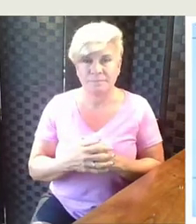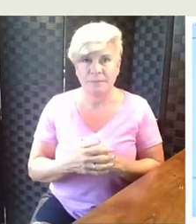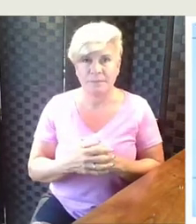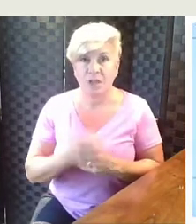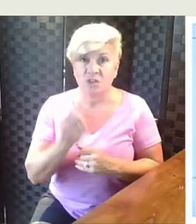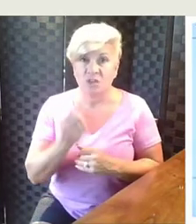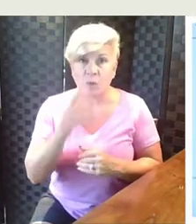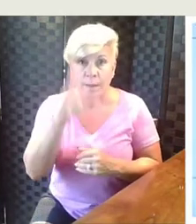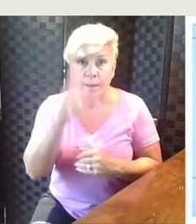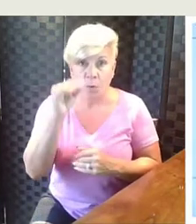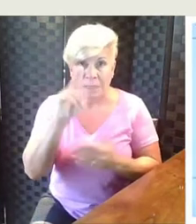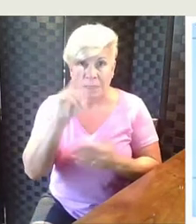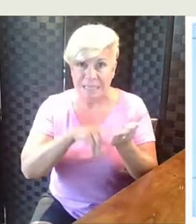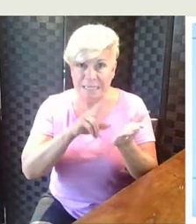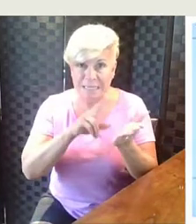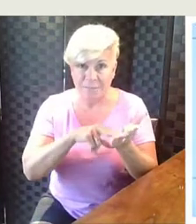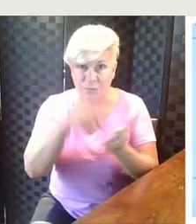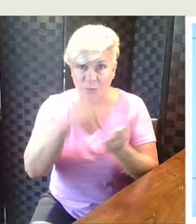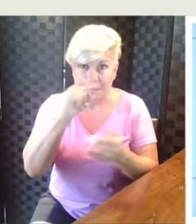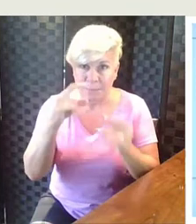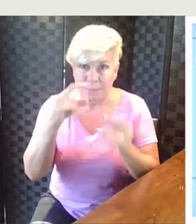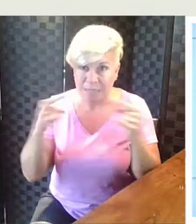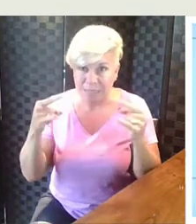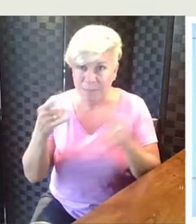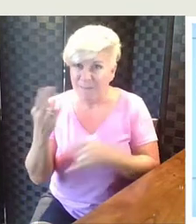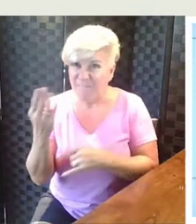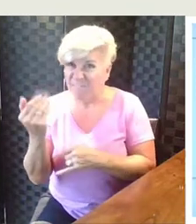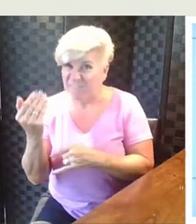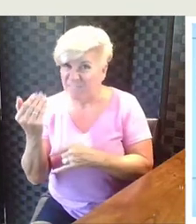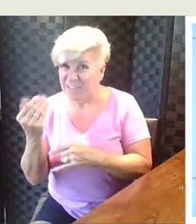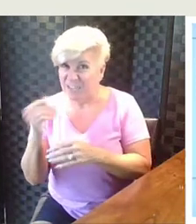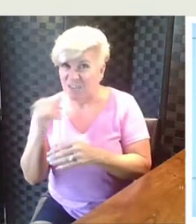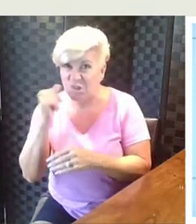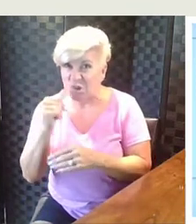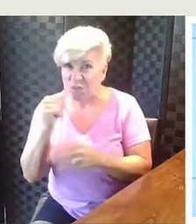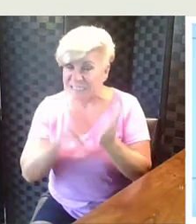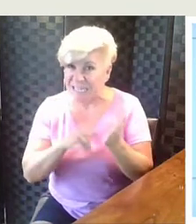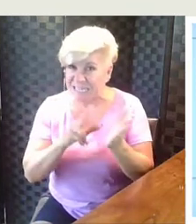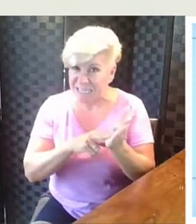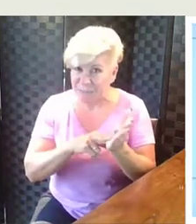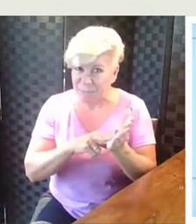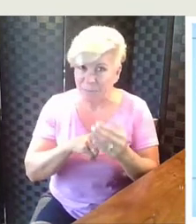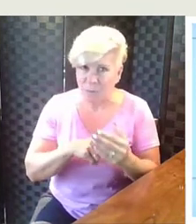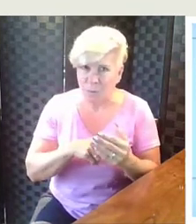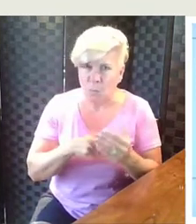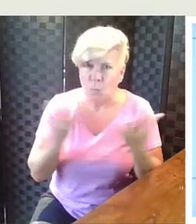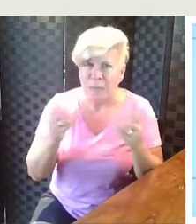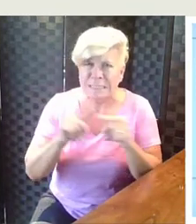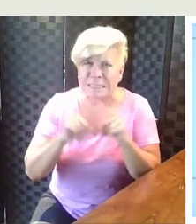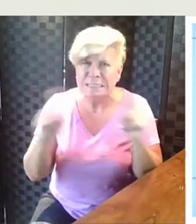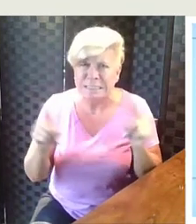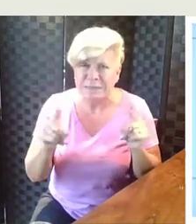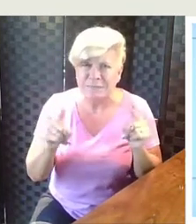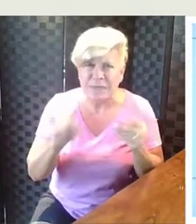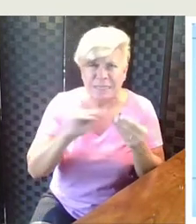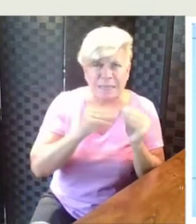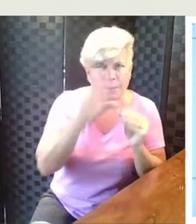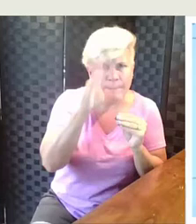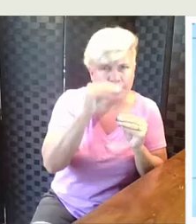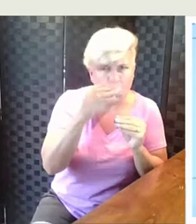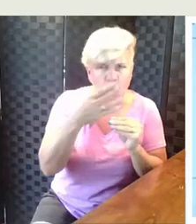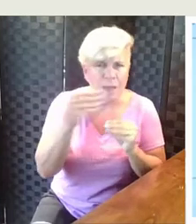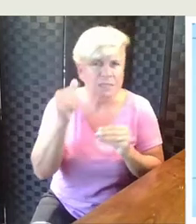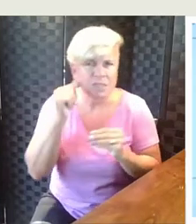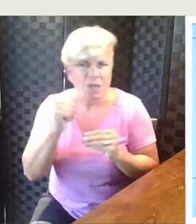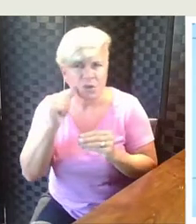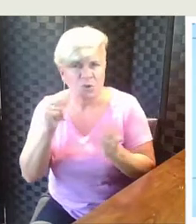There are twelve boys signed up for summer camp. There are fifteen girls signed up as well. What is the difference between the